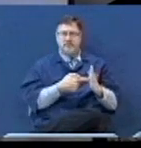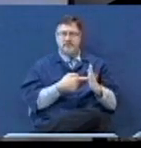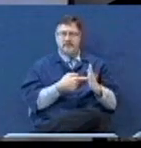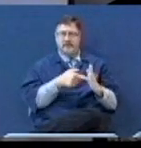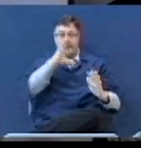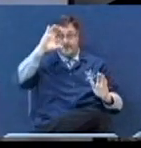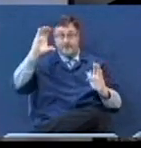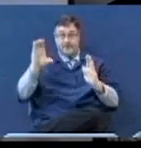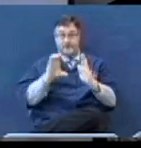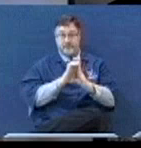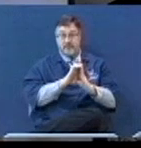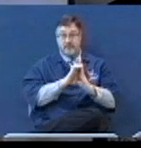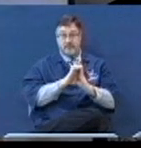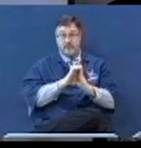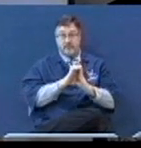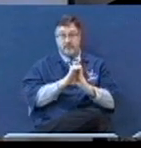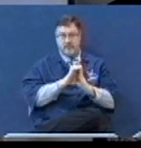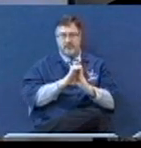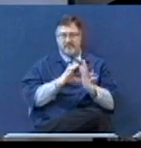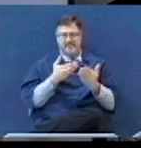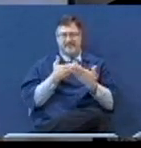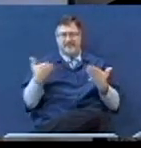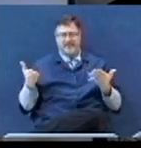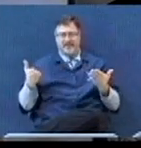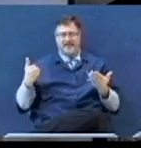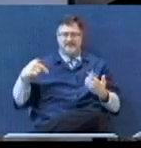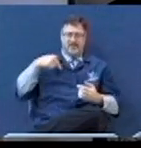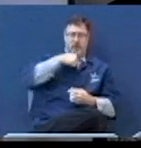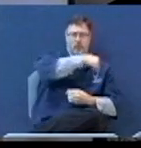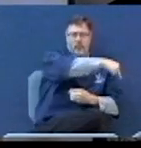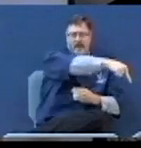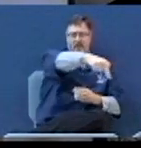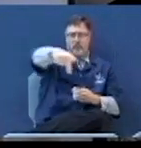And notice all that stuff around that. That is oil.